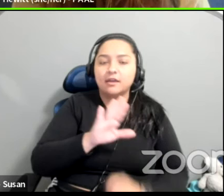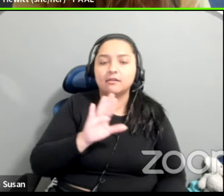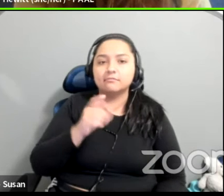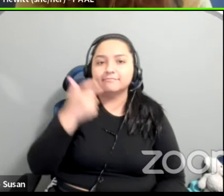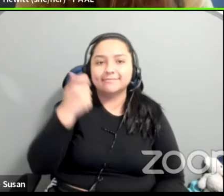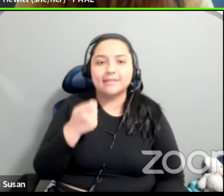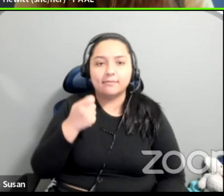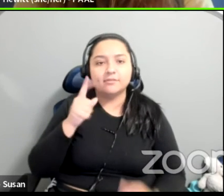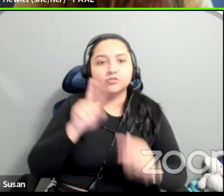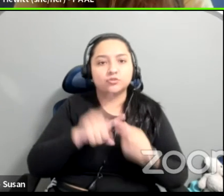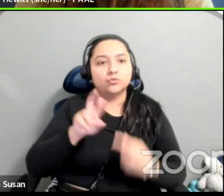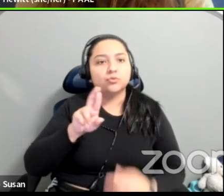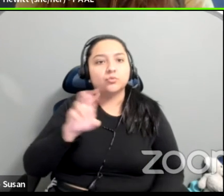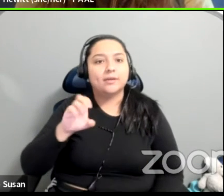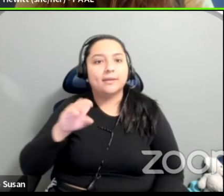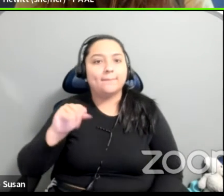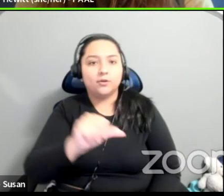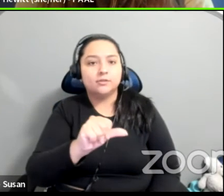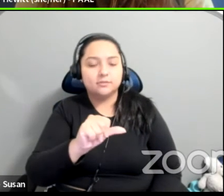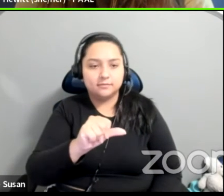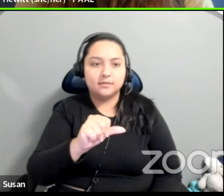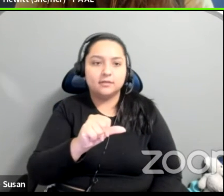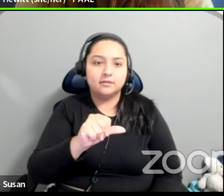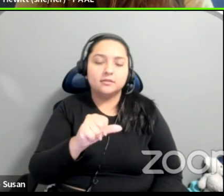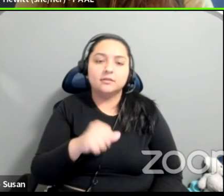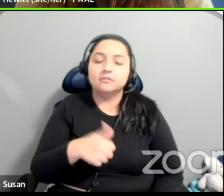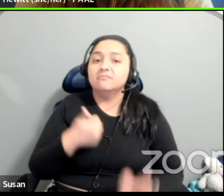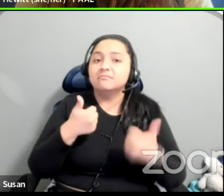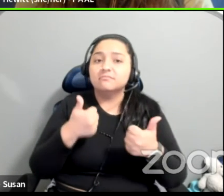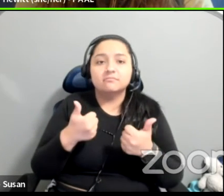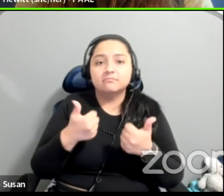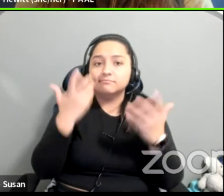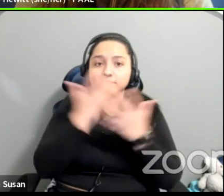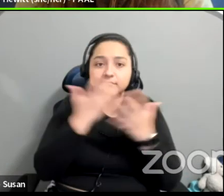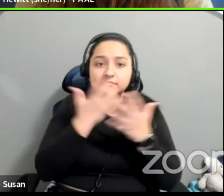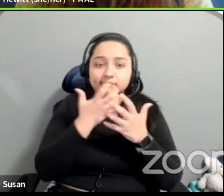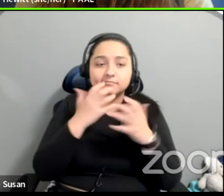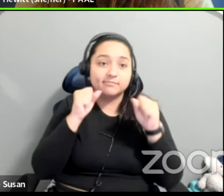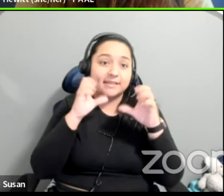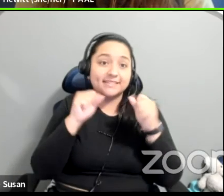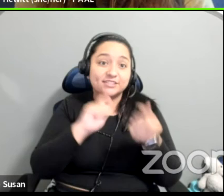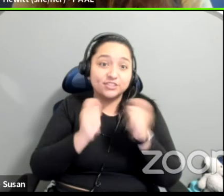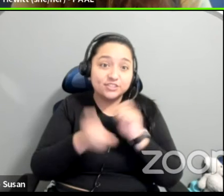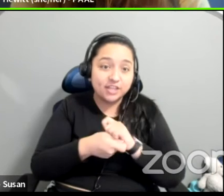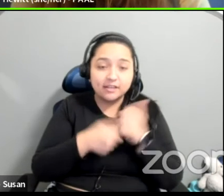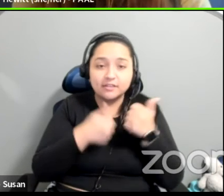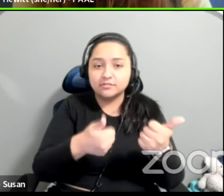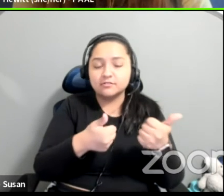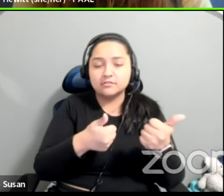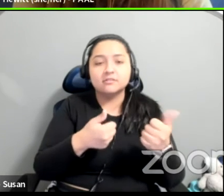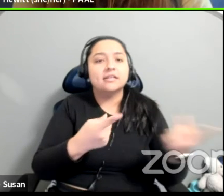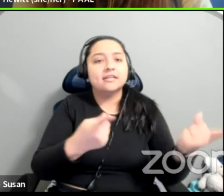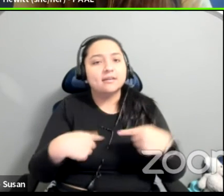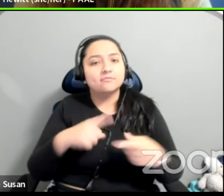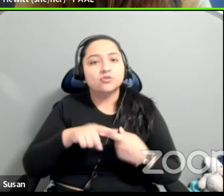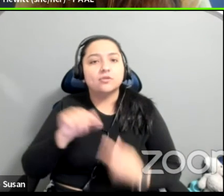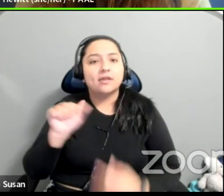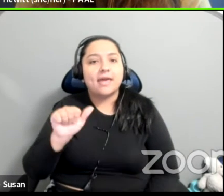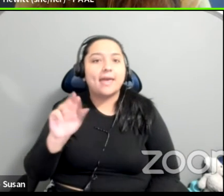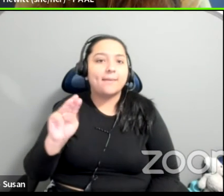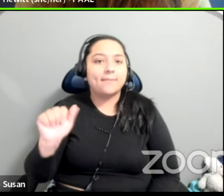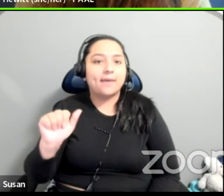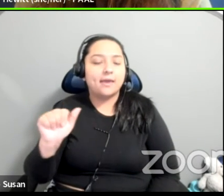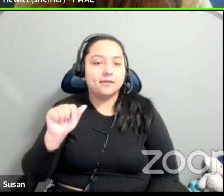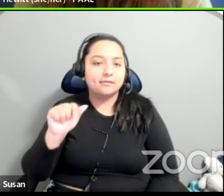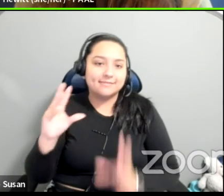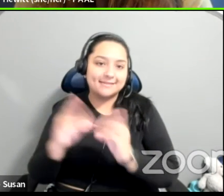Um, this is stunning change. This is stunning change. And it's all thrown into that chat, come to the AMA session. If you want to talk about how to